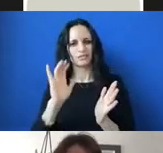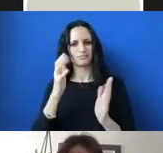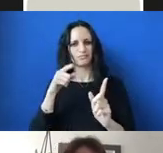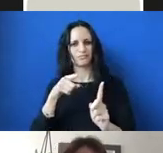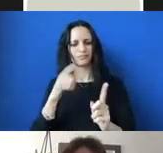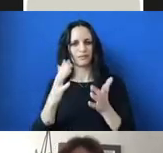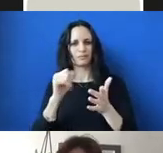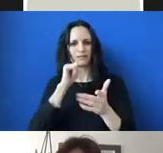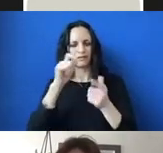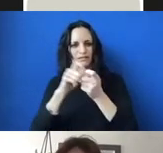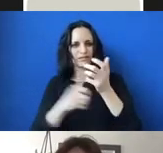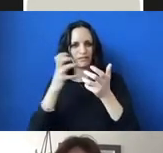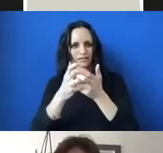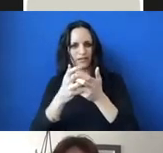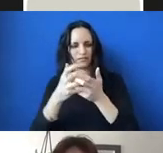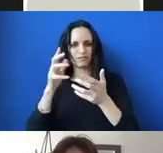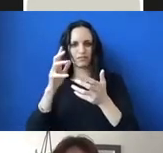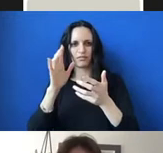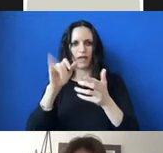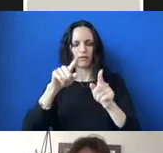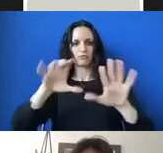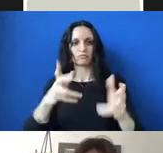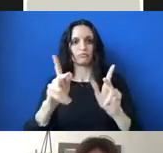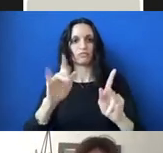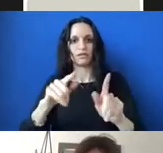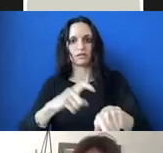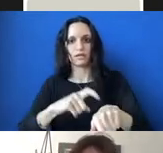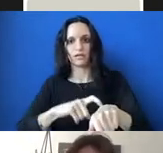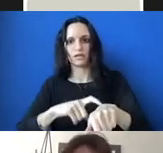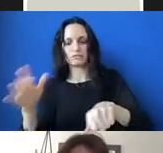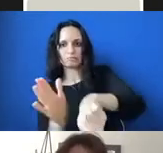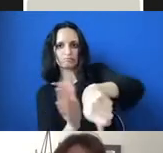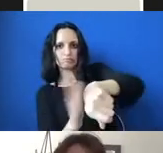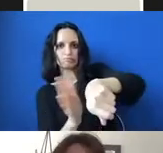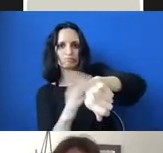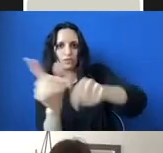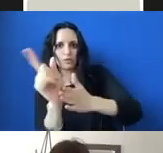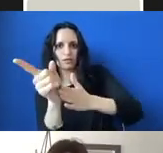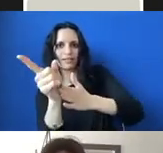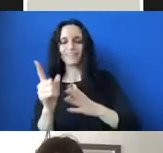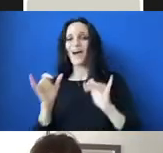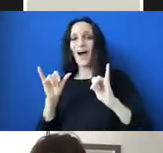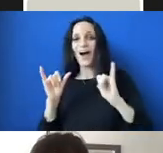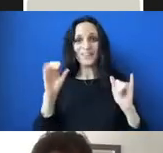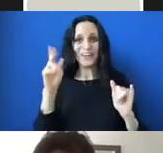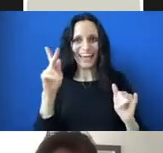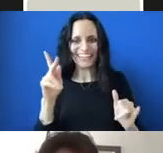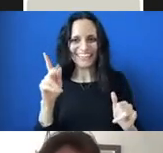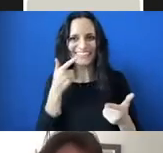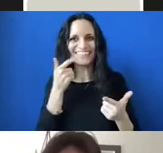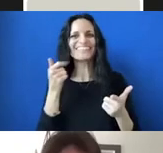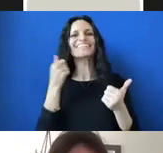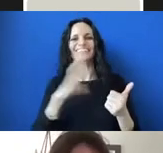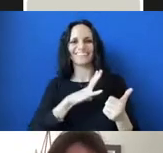One answer or rebuttal I have to that starts back in the 60s. One more minute, Olivia. Oh, OK. OK,